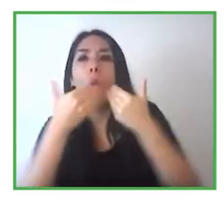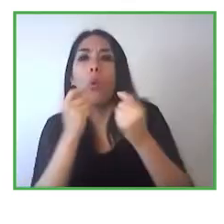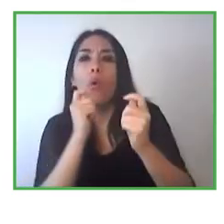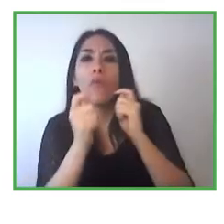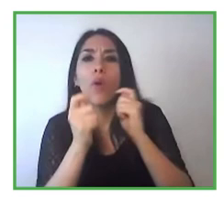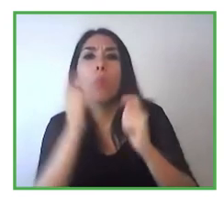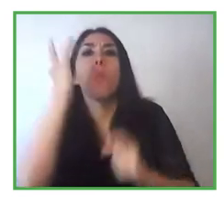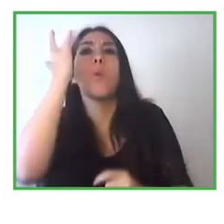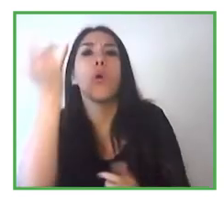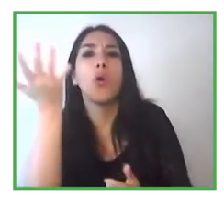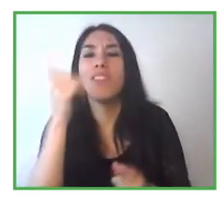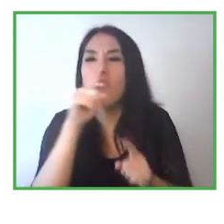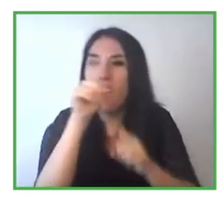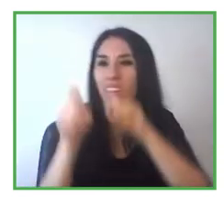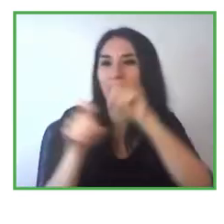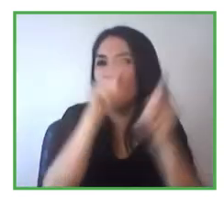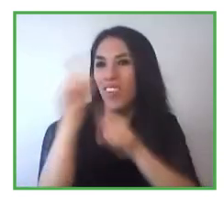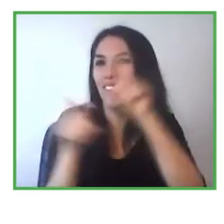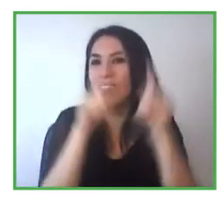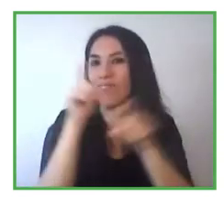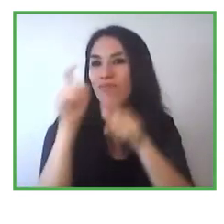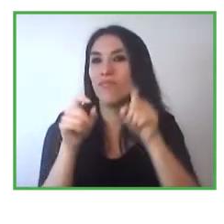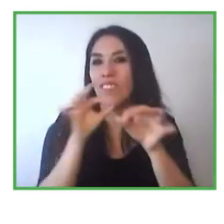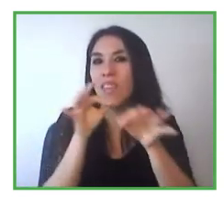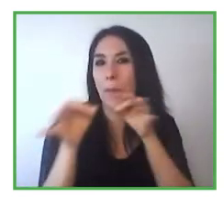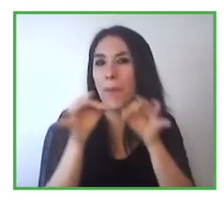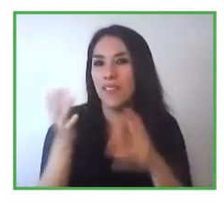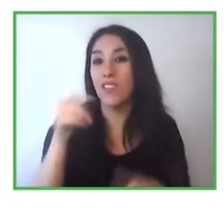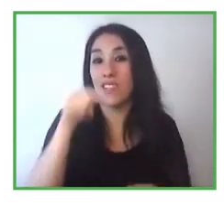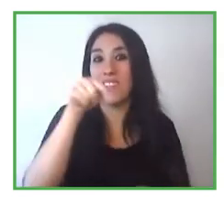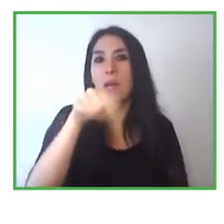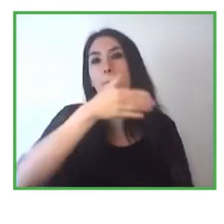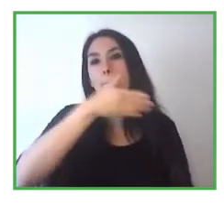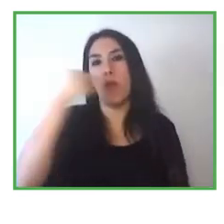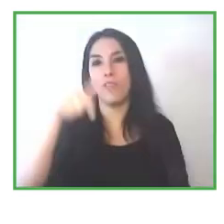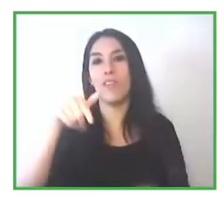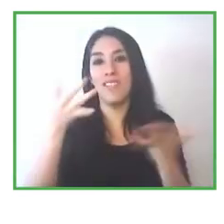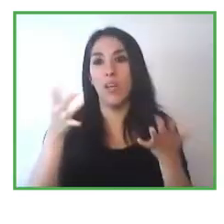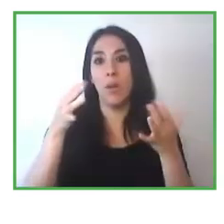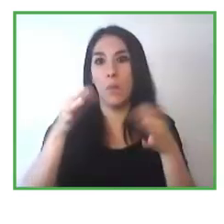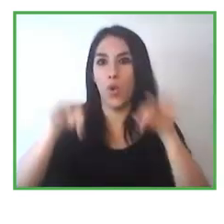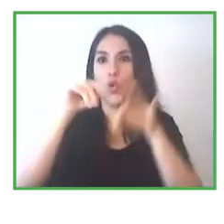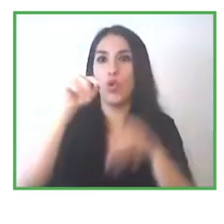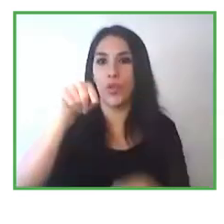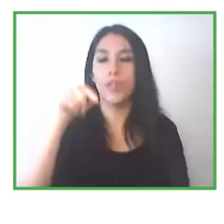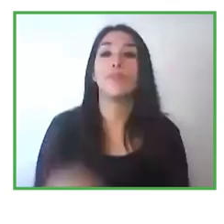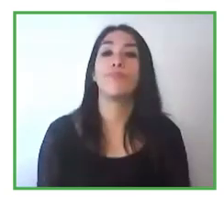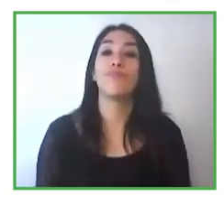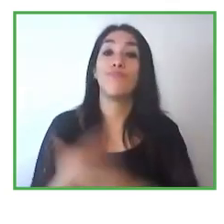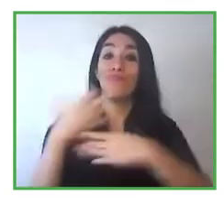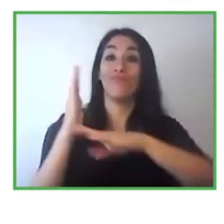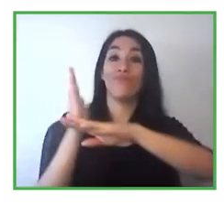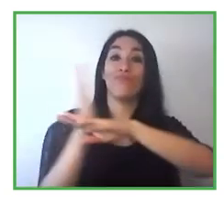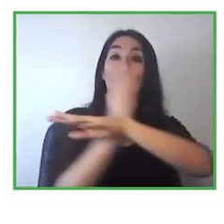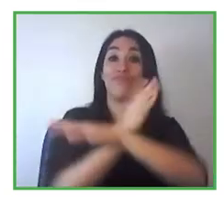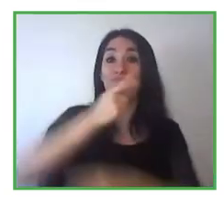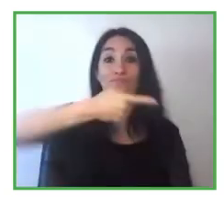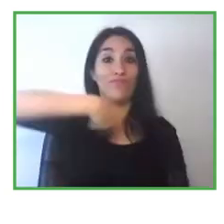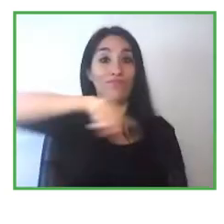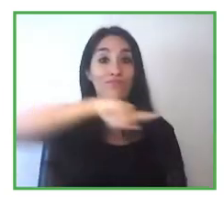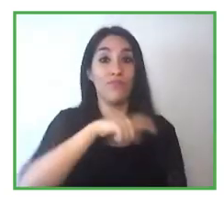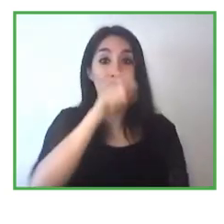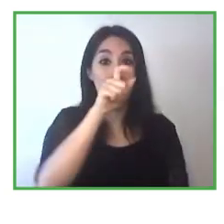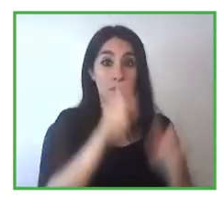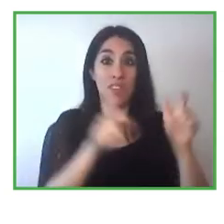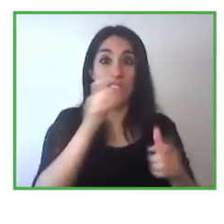training requirements there's a horizontal management of this area